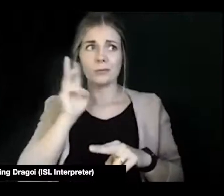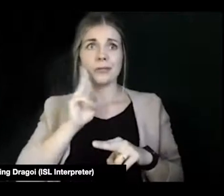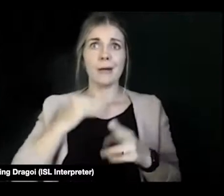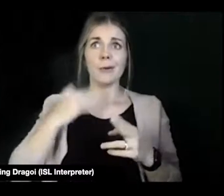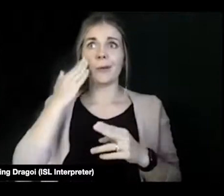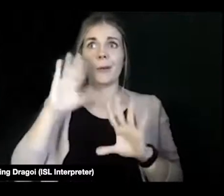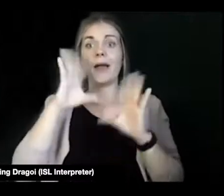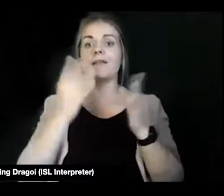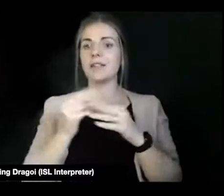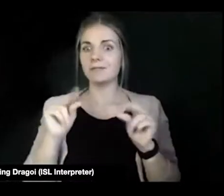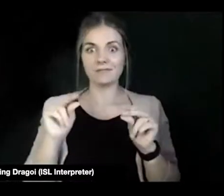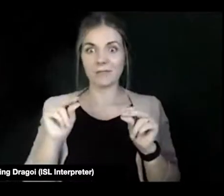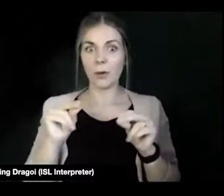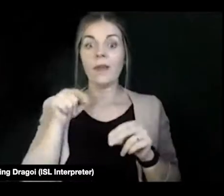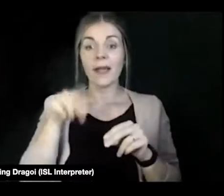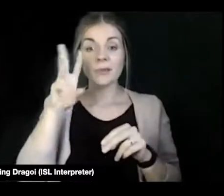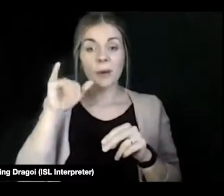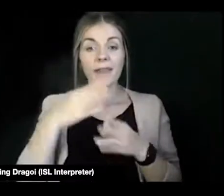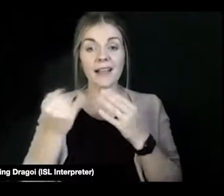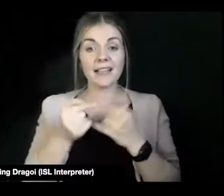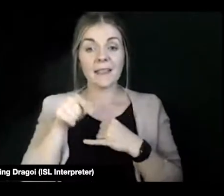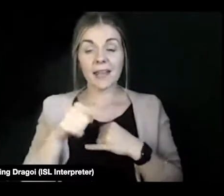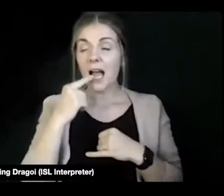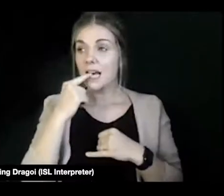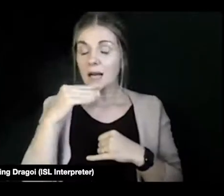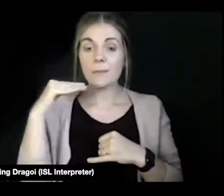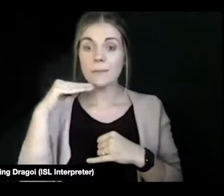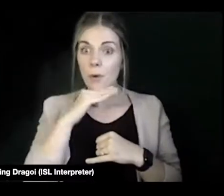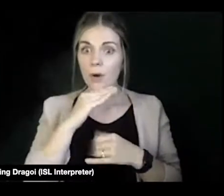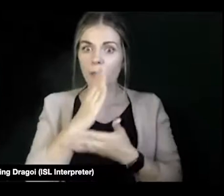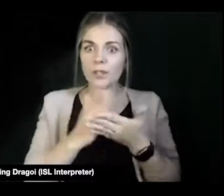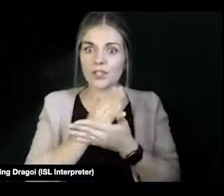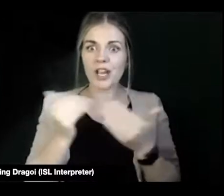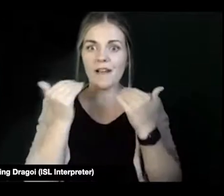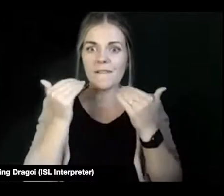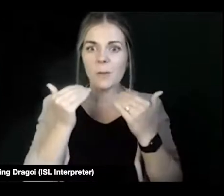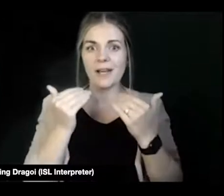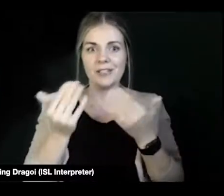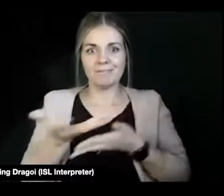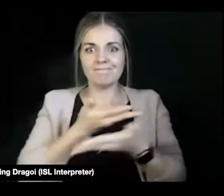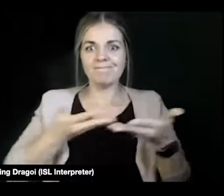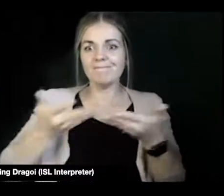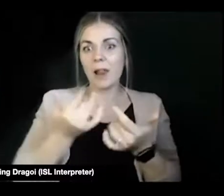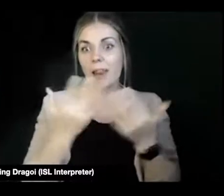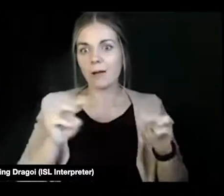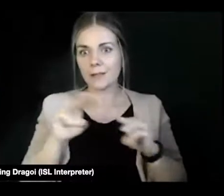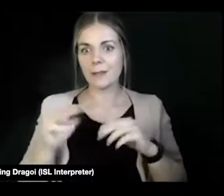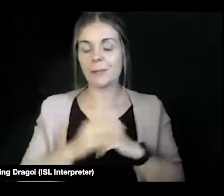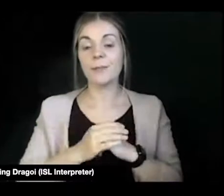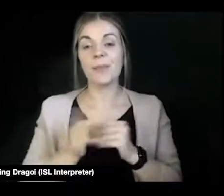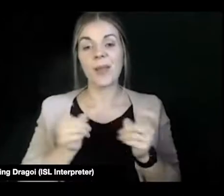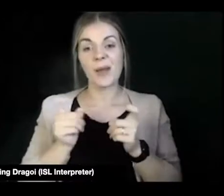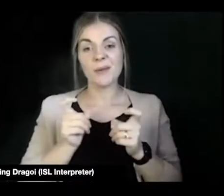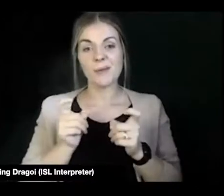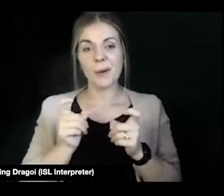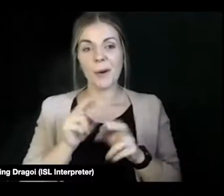absolutely don't. And that's why things like this is so important that we share information and we're talking to lots of people. So that wasn't a hard